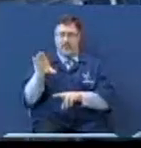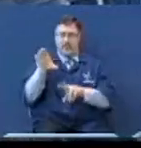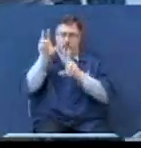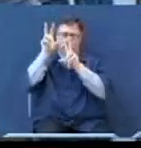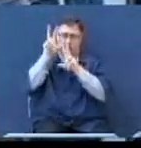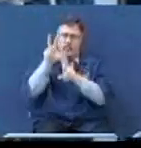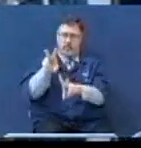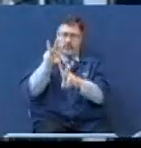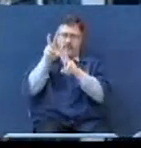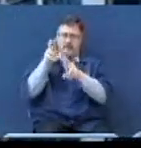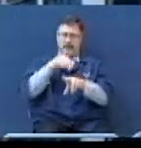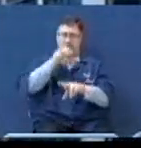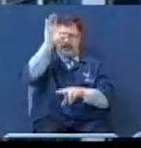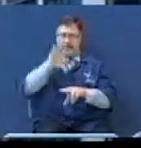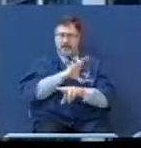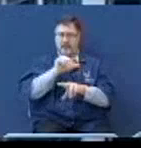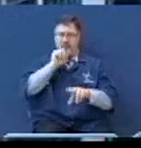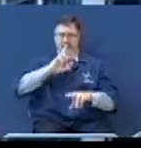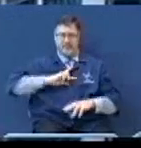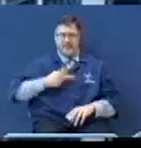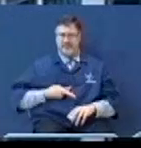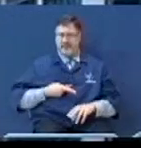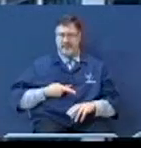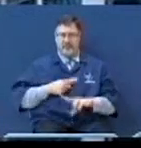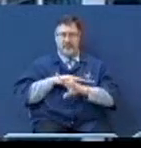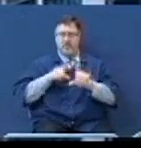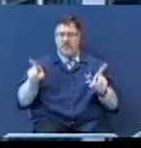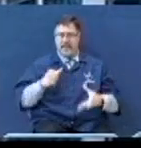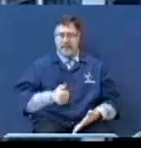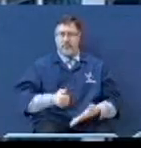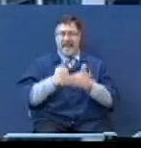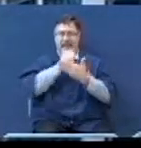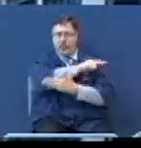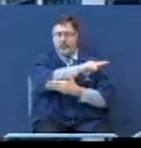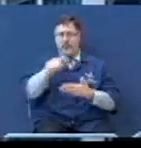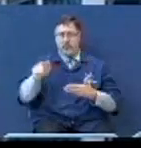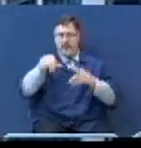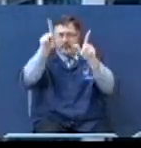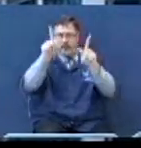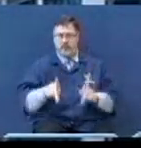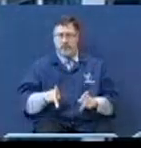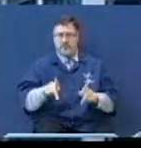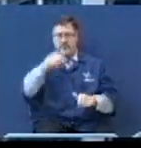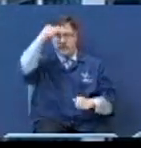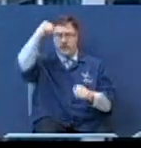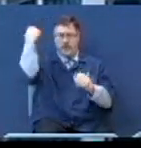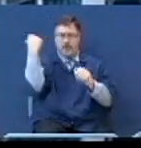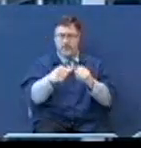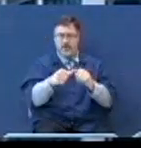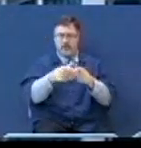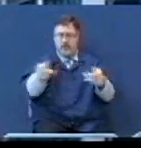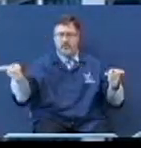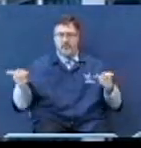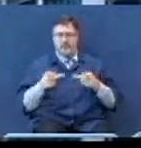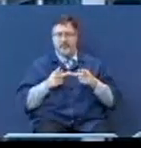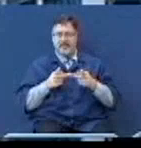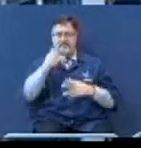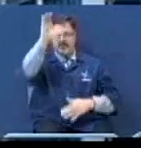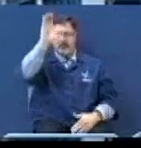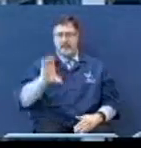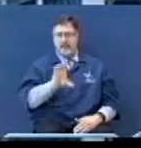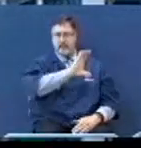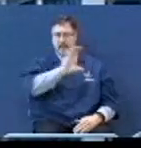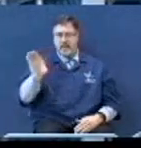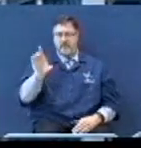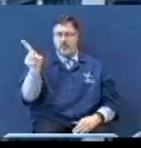make any of us upset if anything it'd be a good dose of help for every one of us to go back to the place where it all started where your